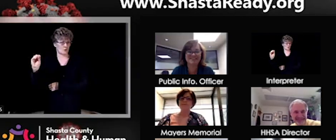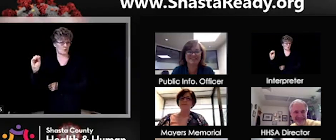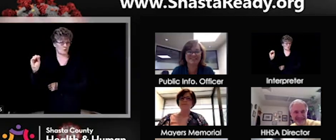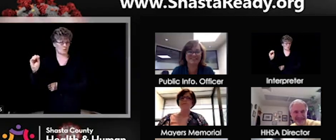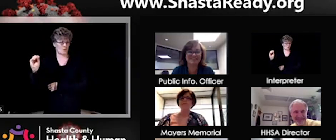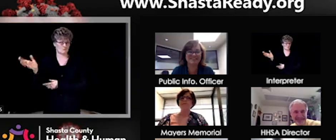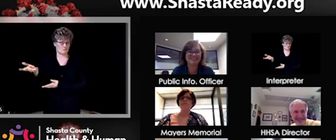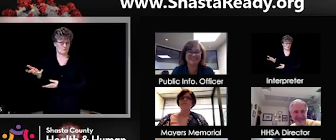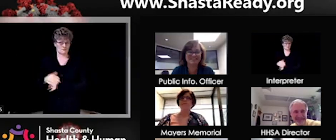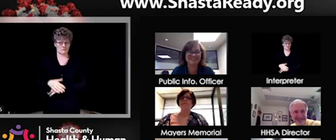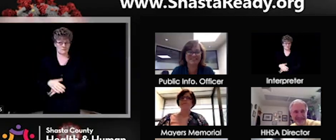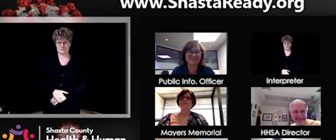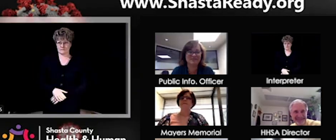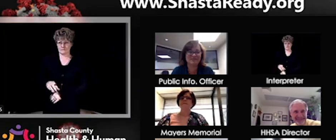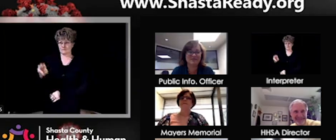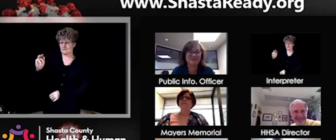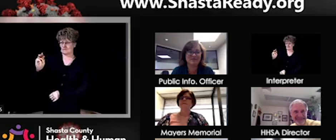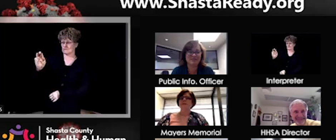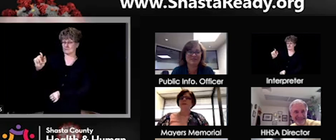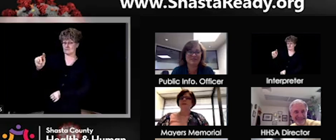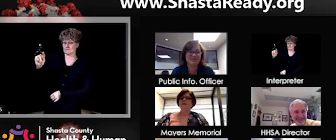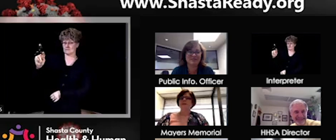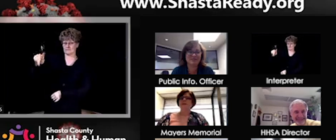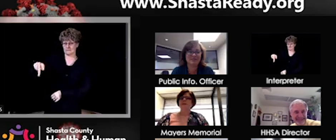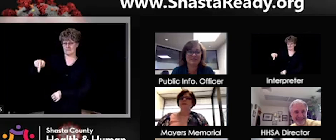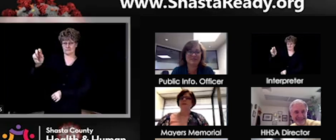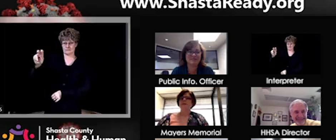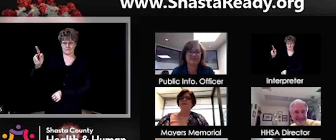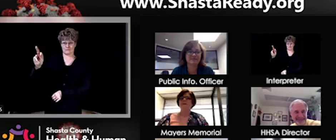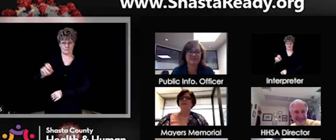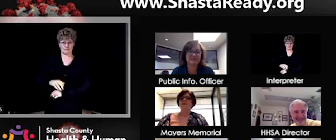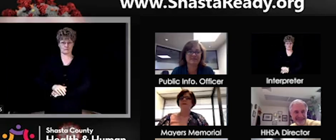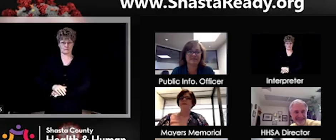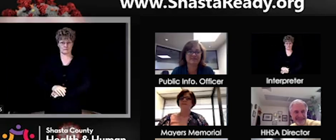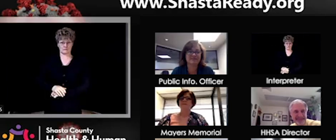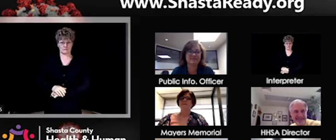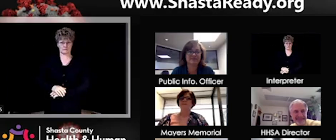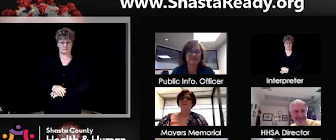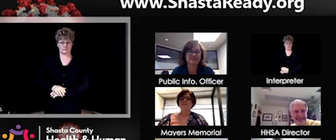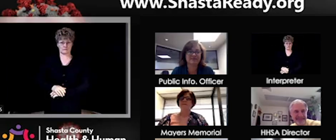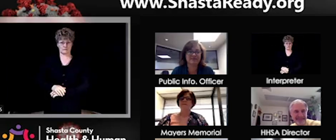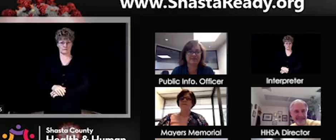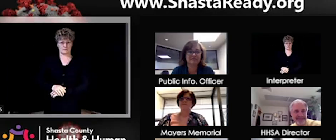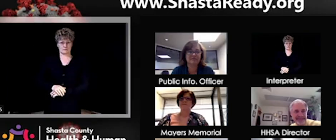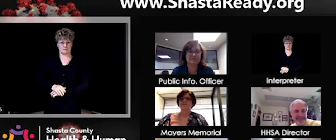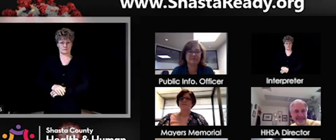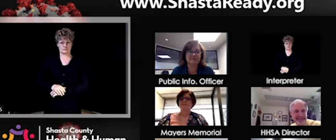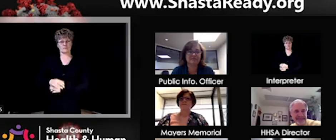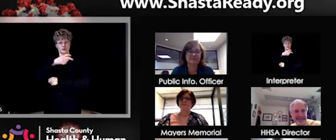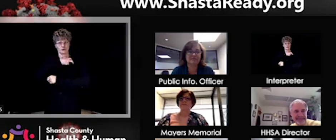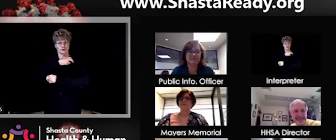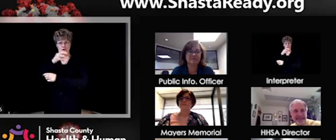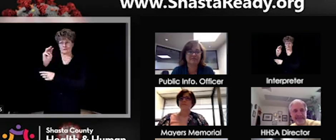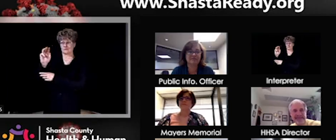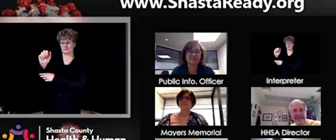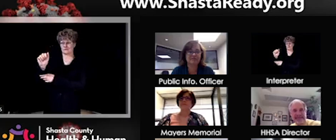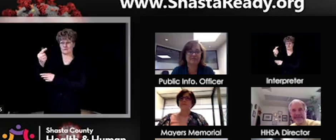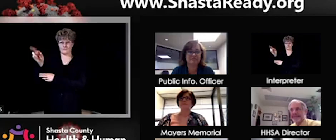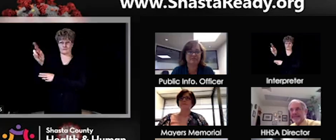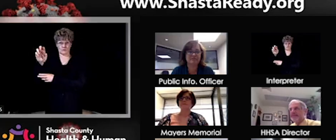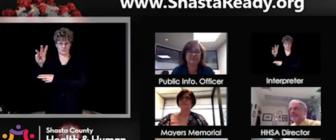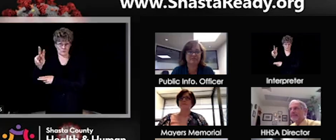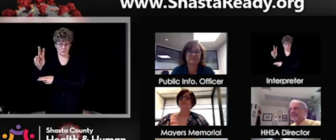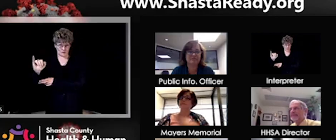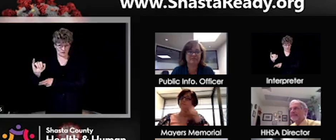I can comment a little bit to that. It did have an impact. As we put out, as you saw